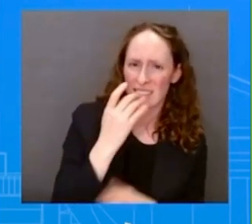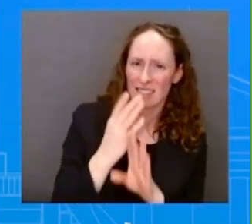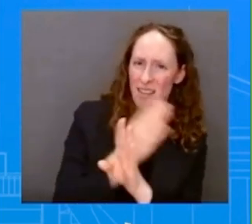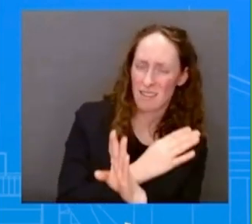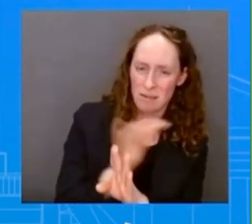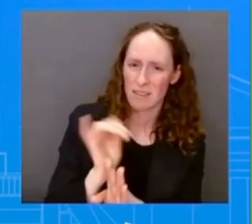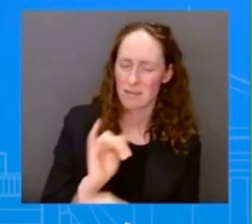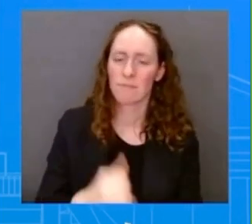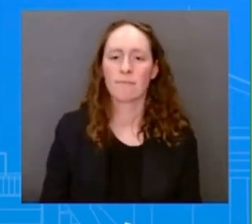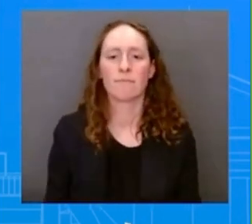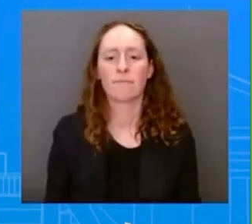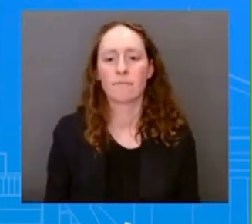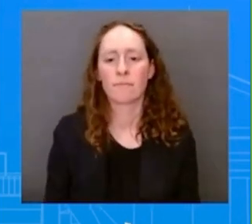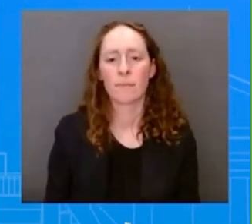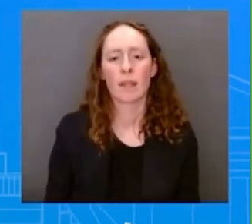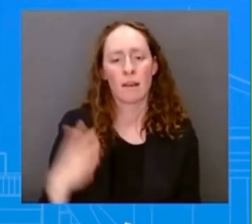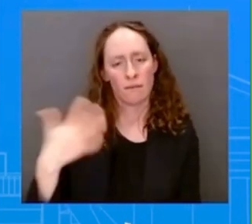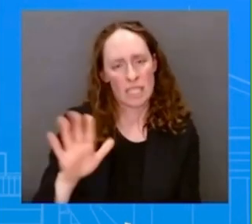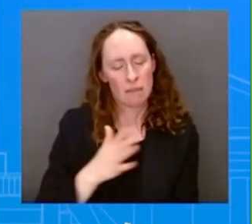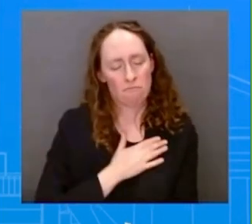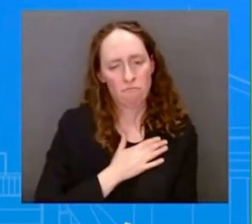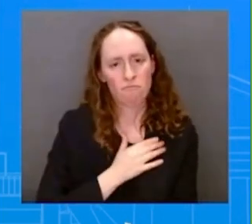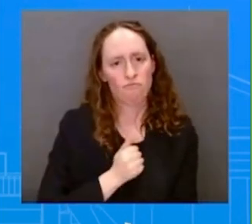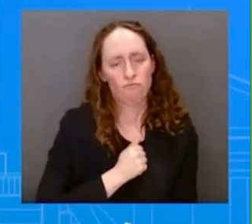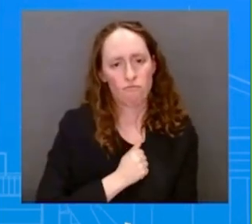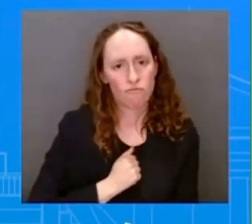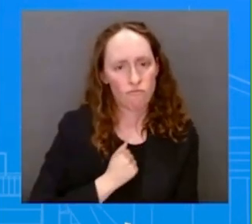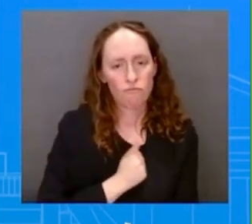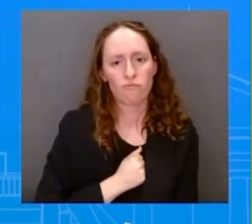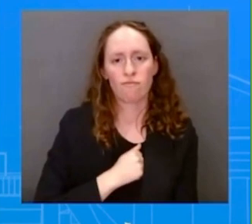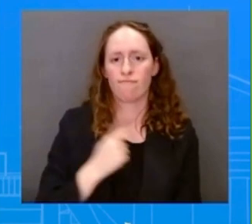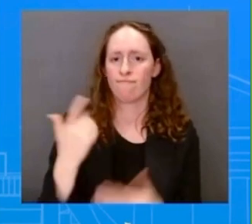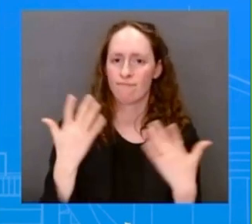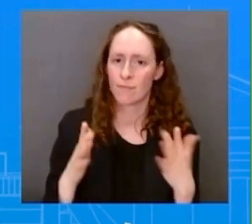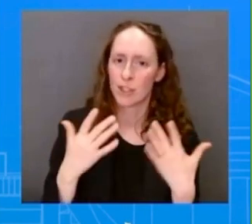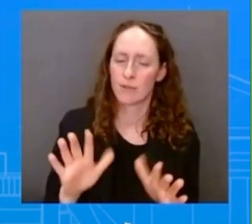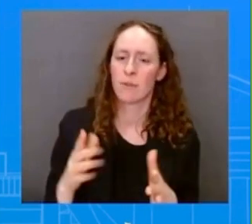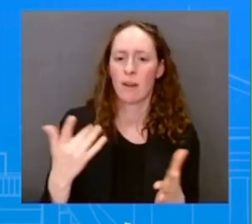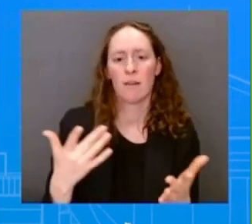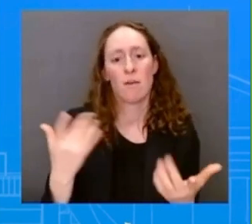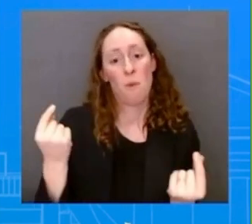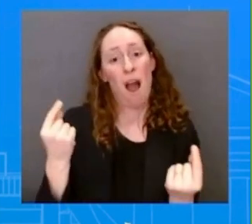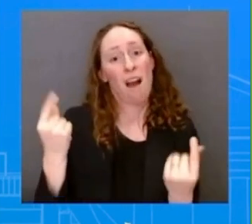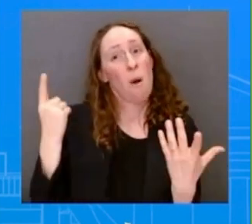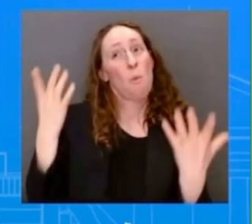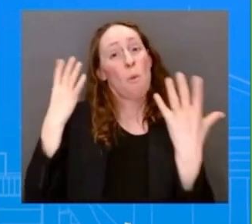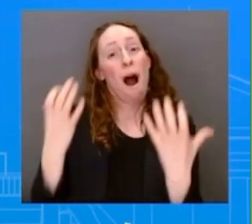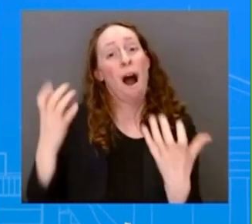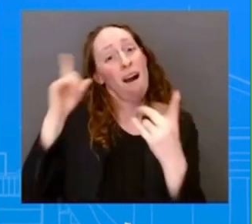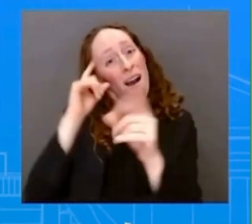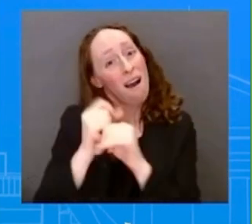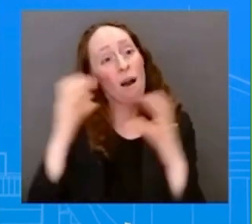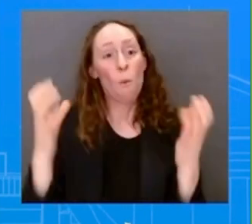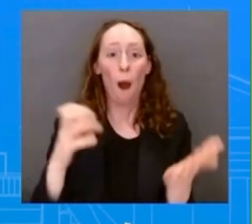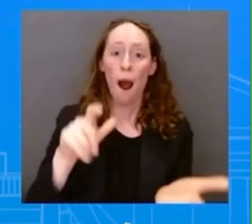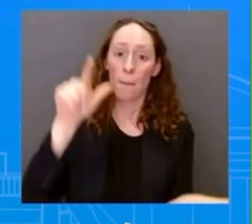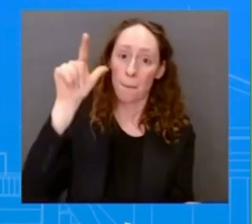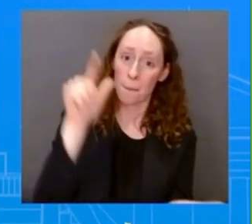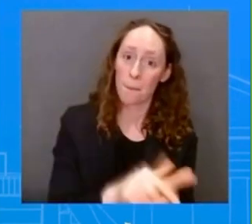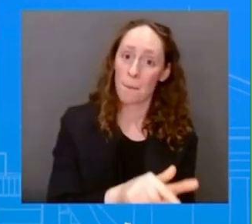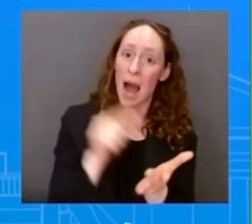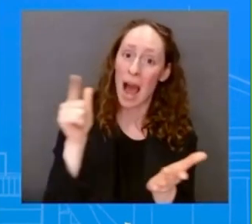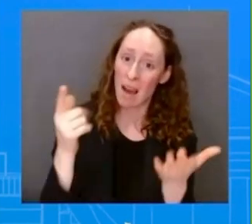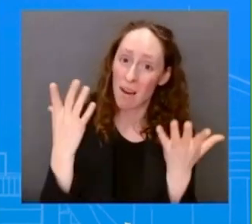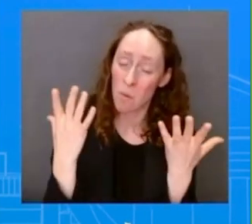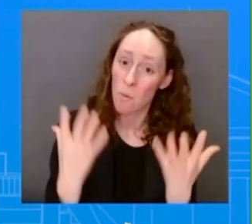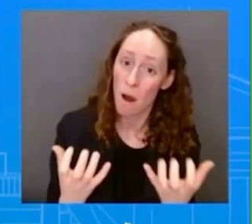Again, assault weapons ban. I just don't have anything else to read out to you. He has spoken to the mayor and to